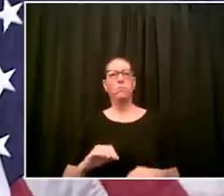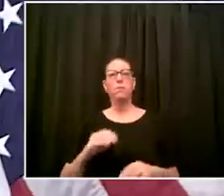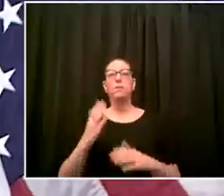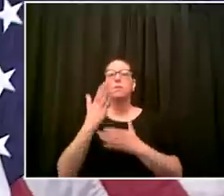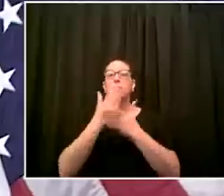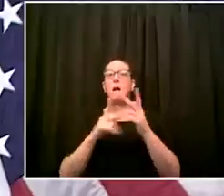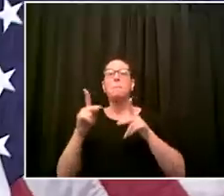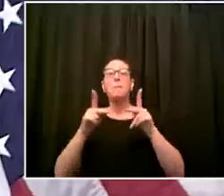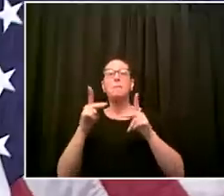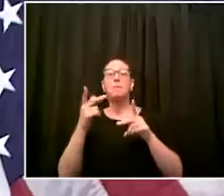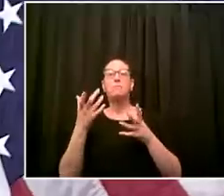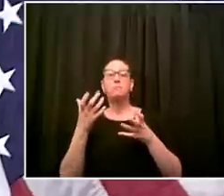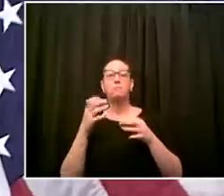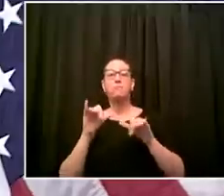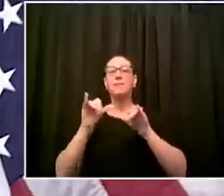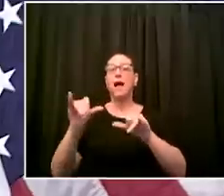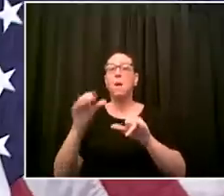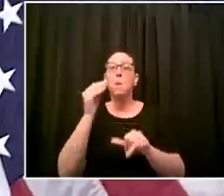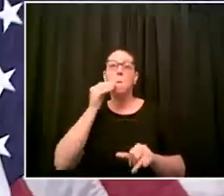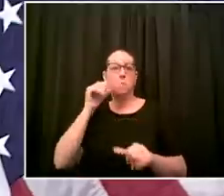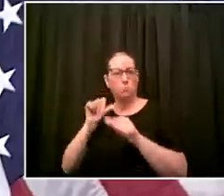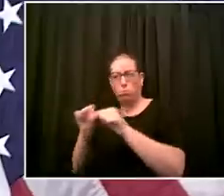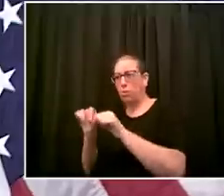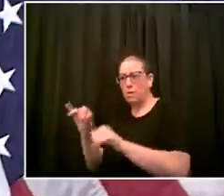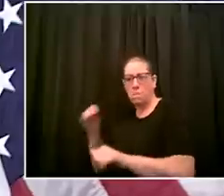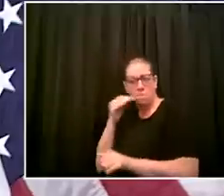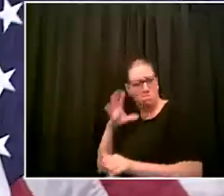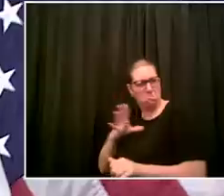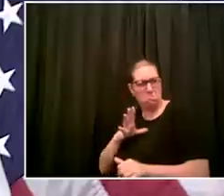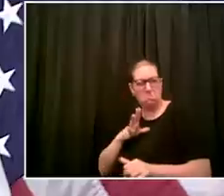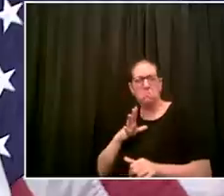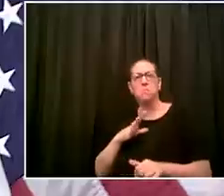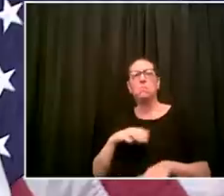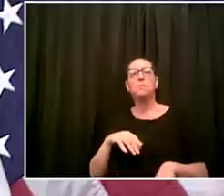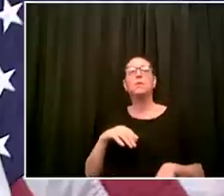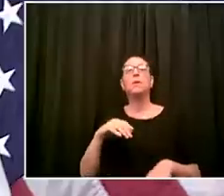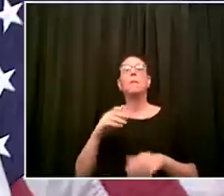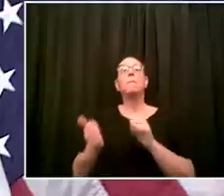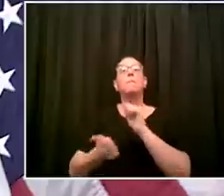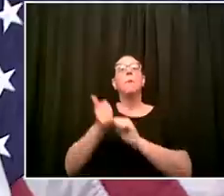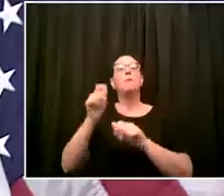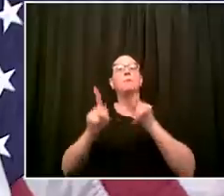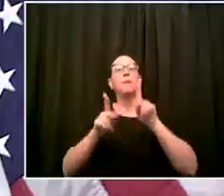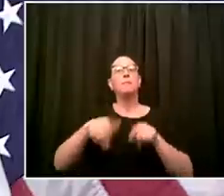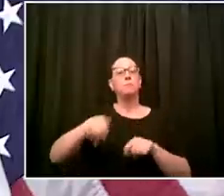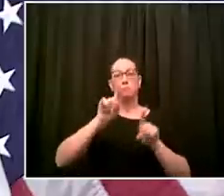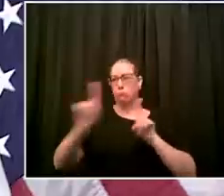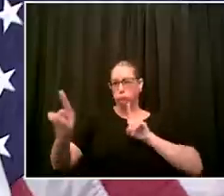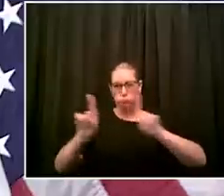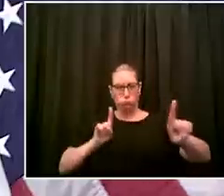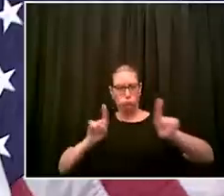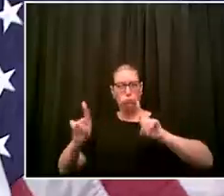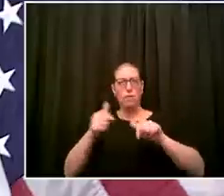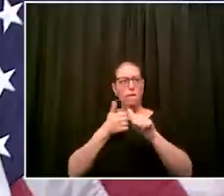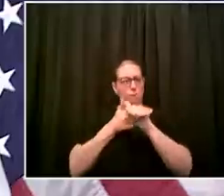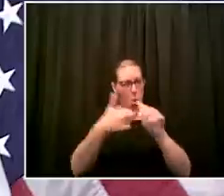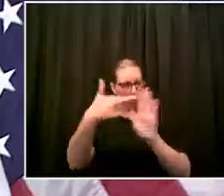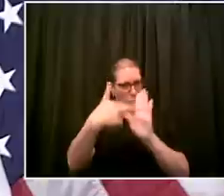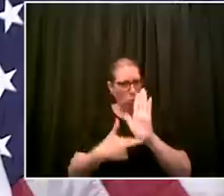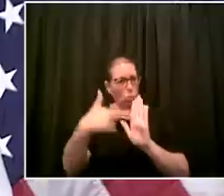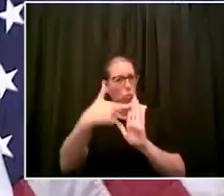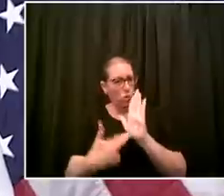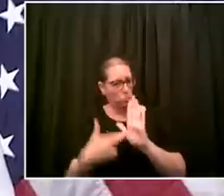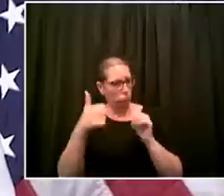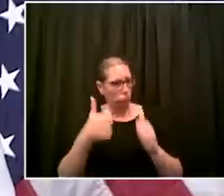vast majority of people are practicing social distancing it's not always easy but they're doing it really well vast majority of people are wearing